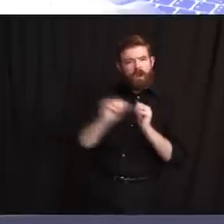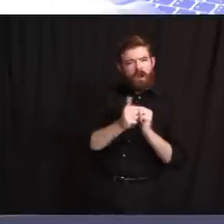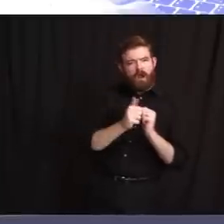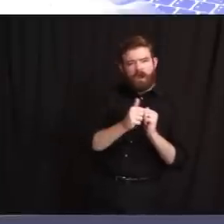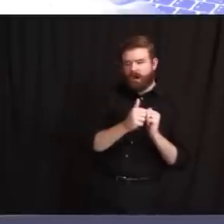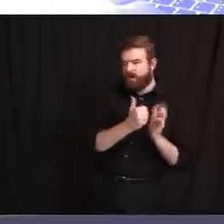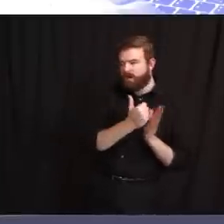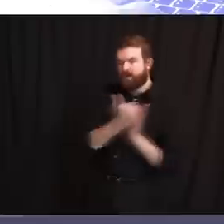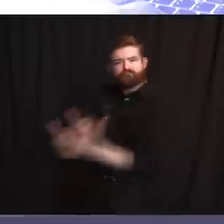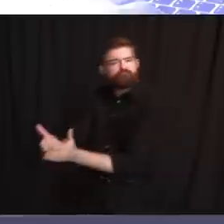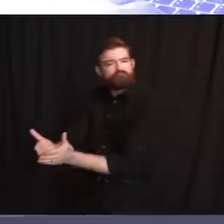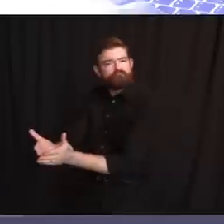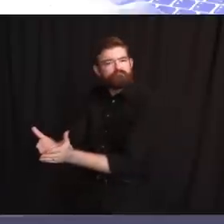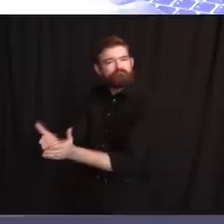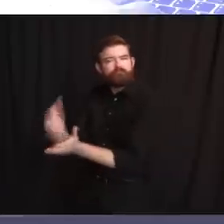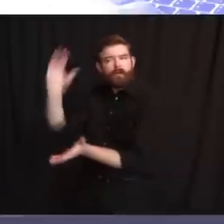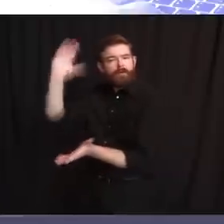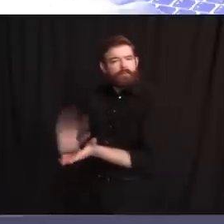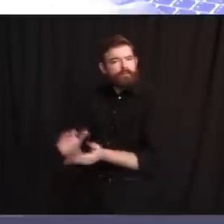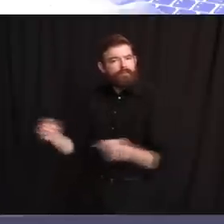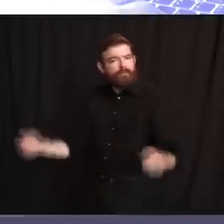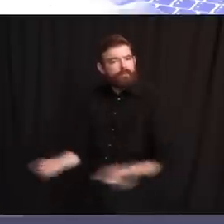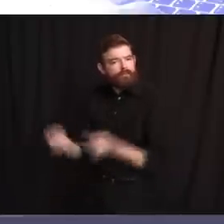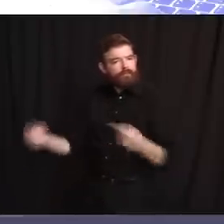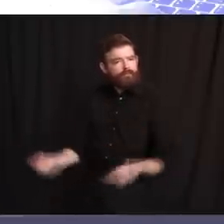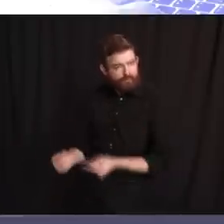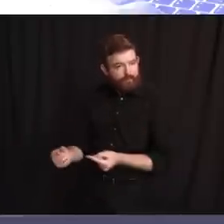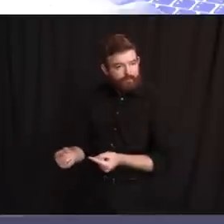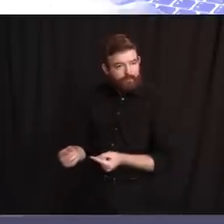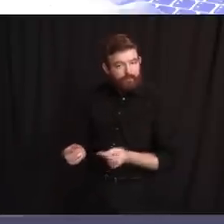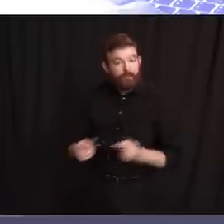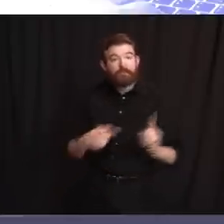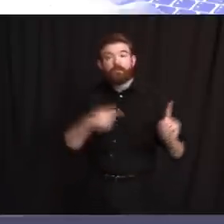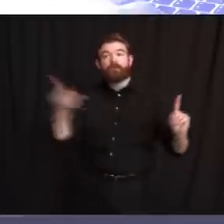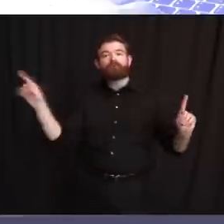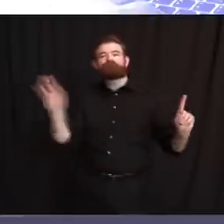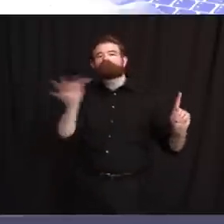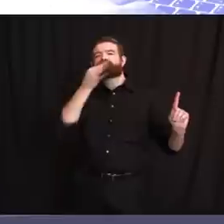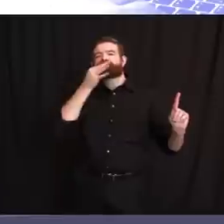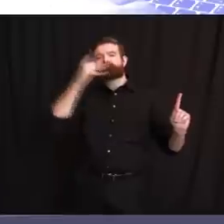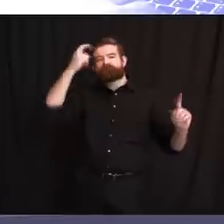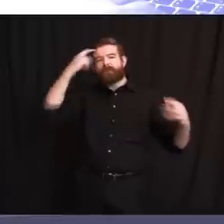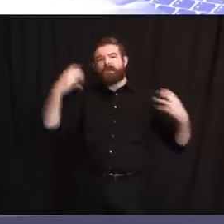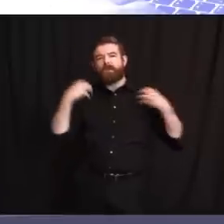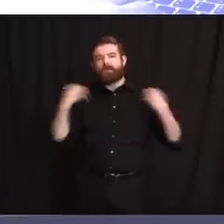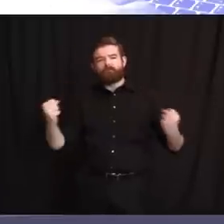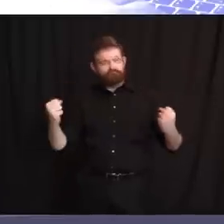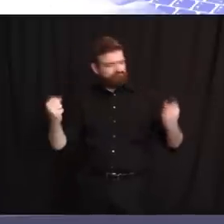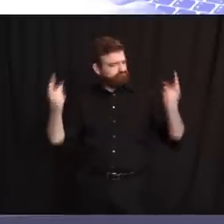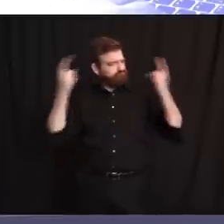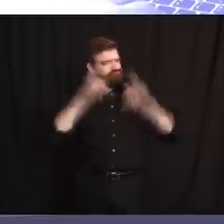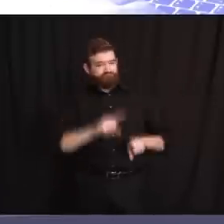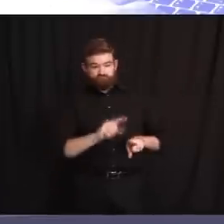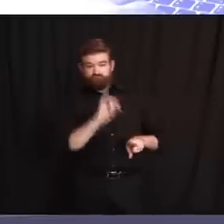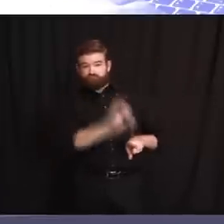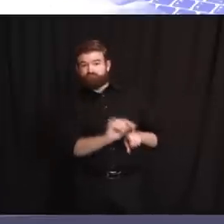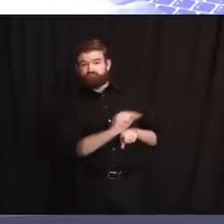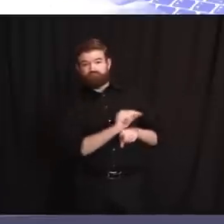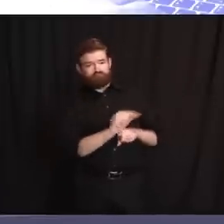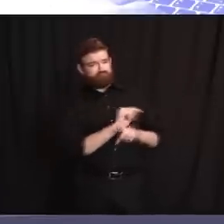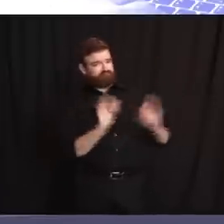Experts agree that this best-in-class training is one of the most effective ways to reduce use-of-force incidents.